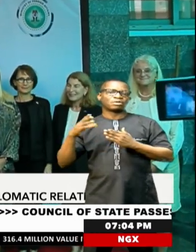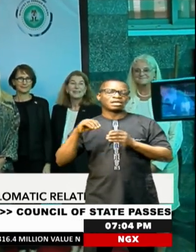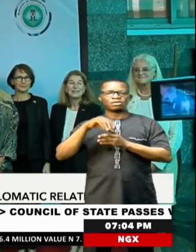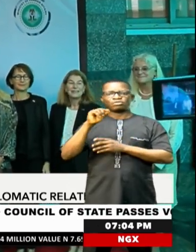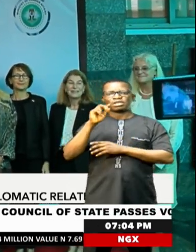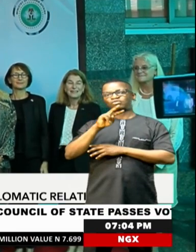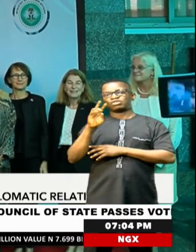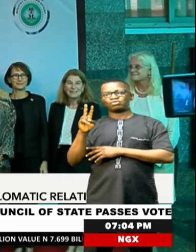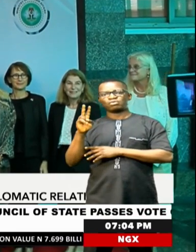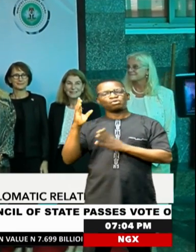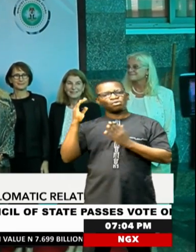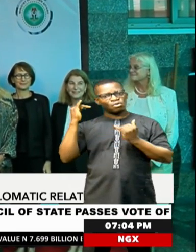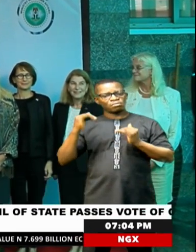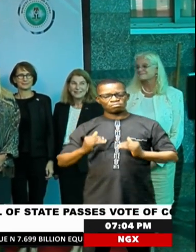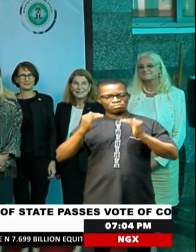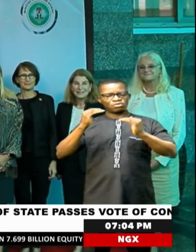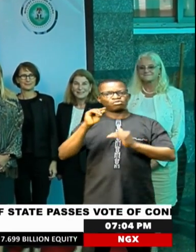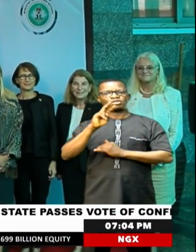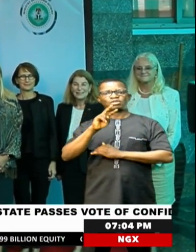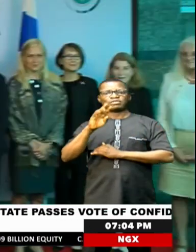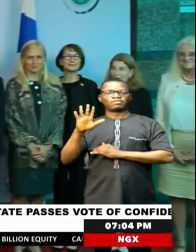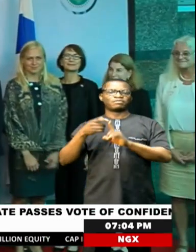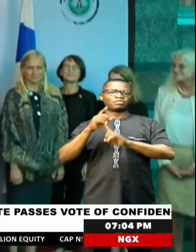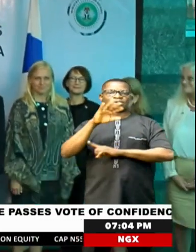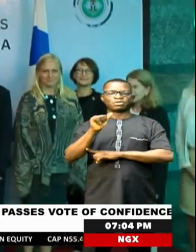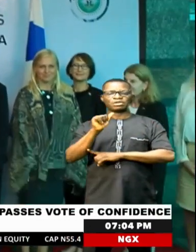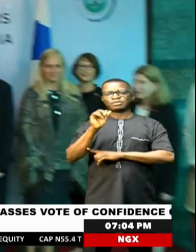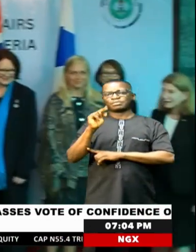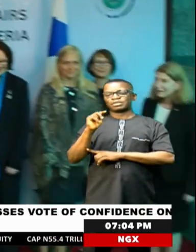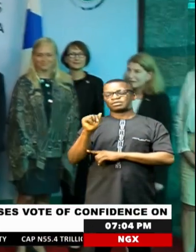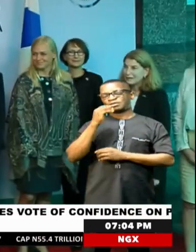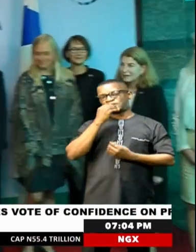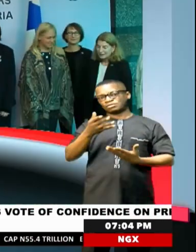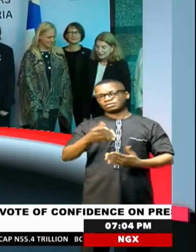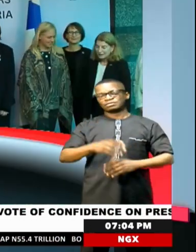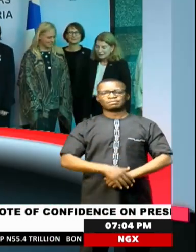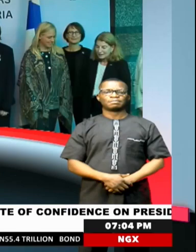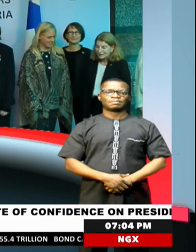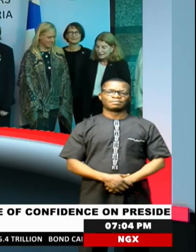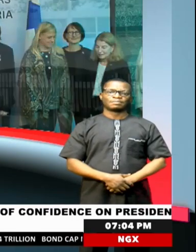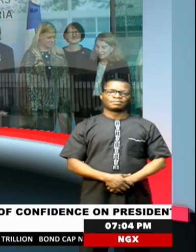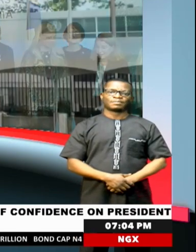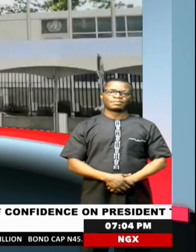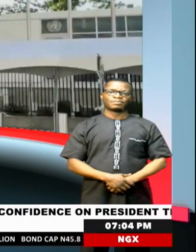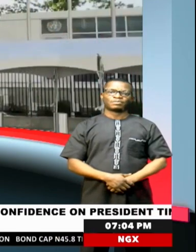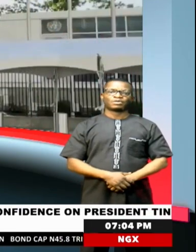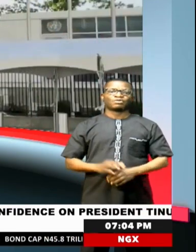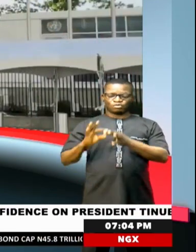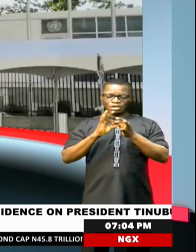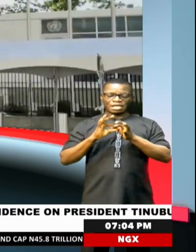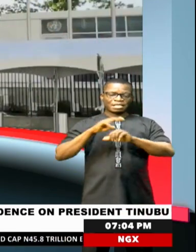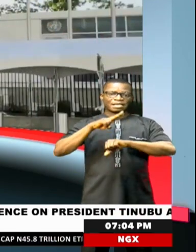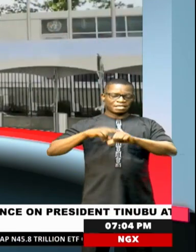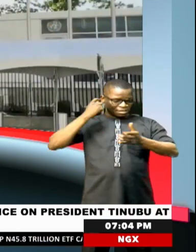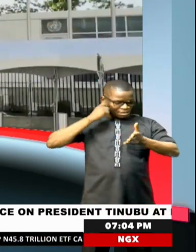2025. In Abuja, Kelvin Ebonwaye, NTA News. United Nations